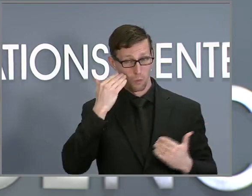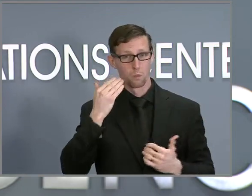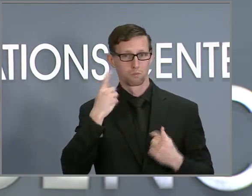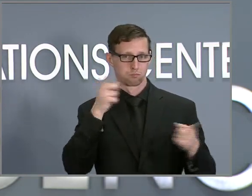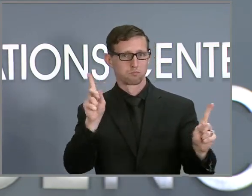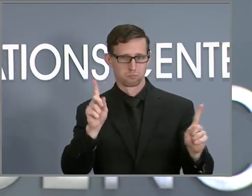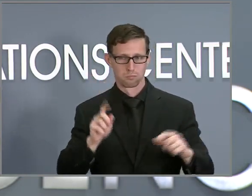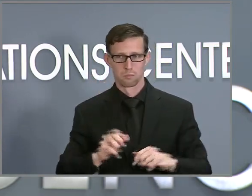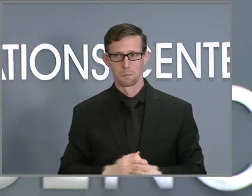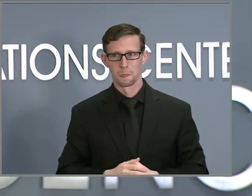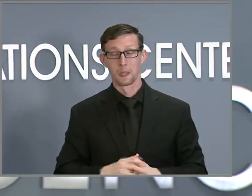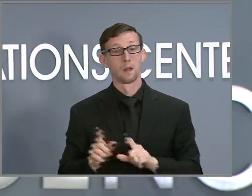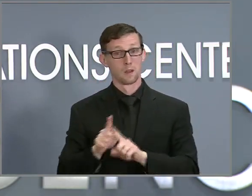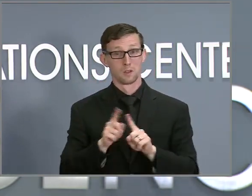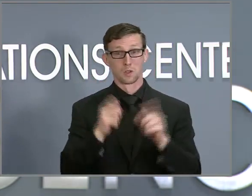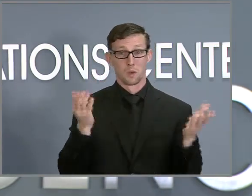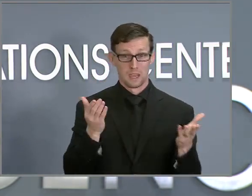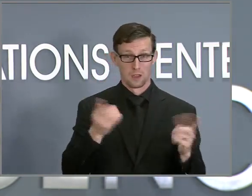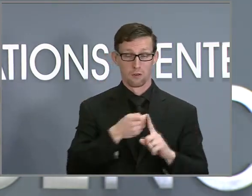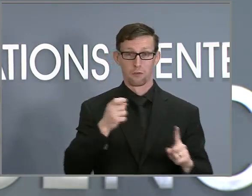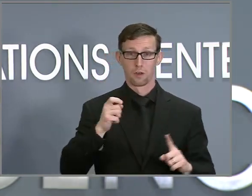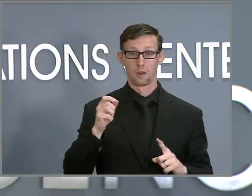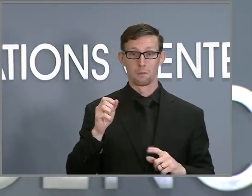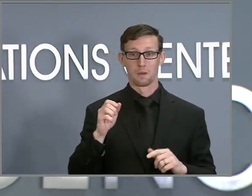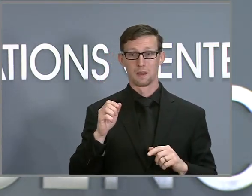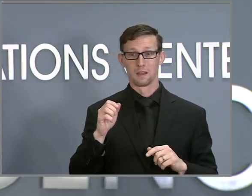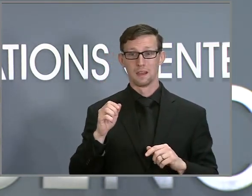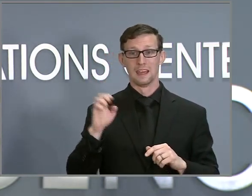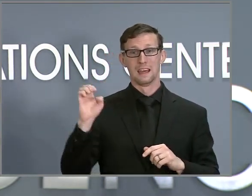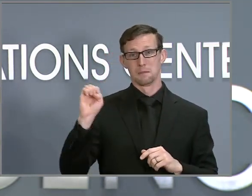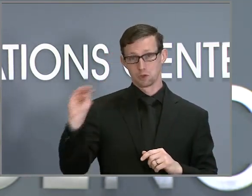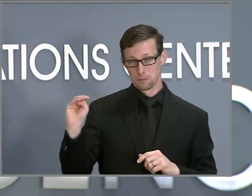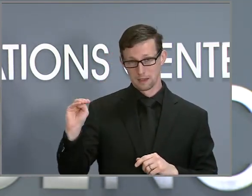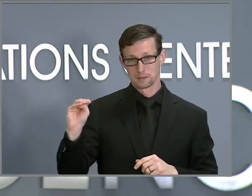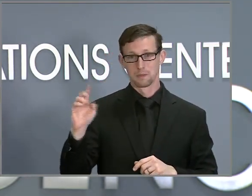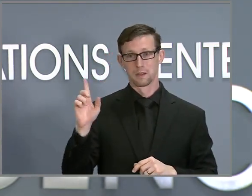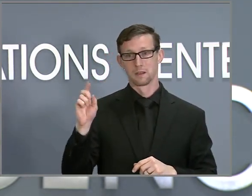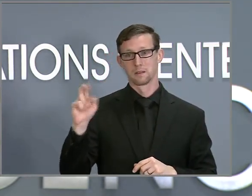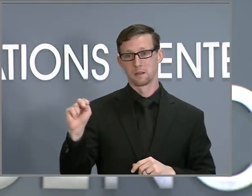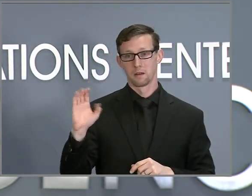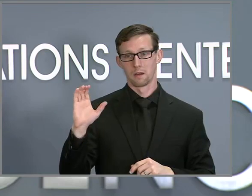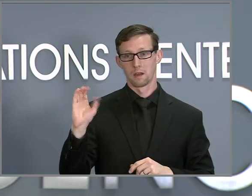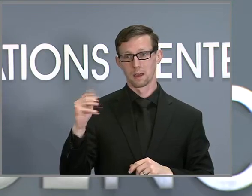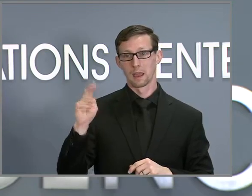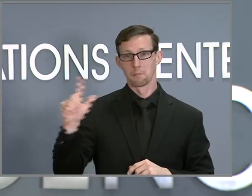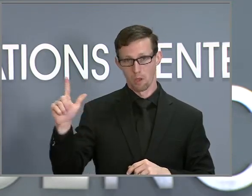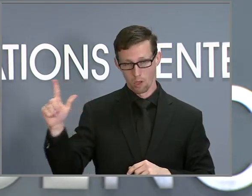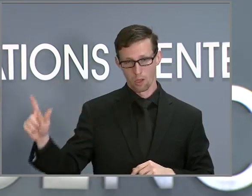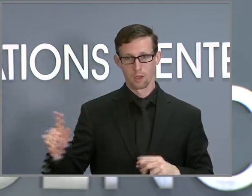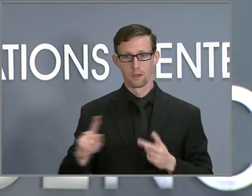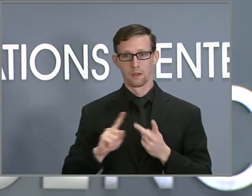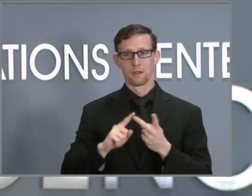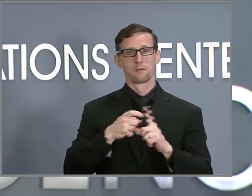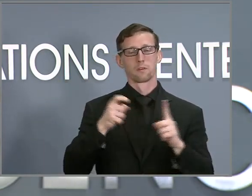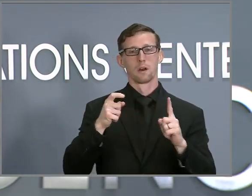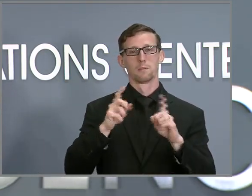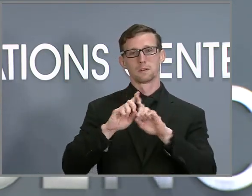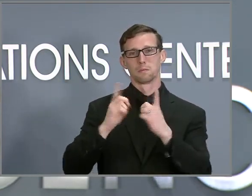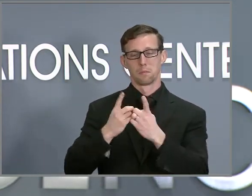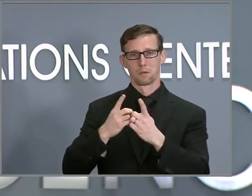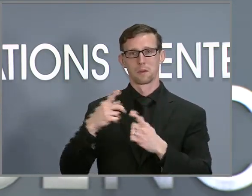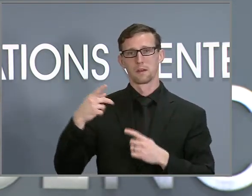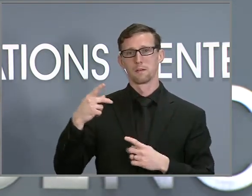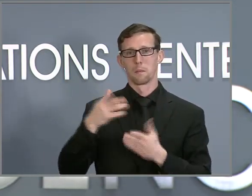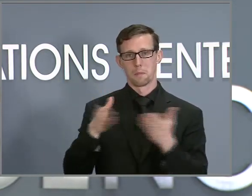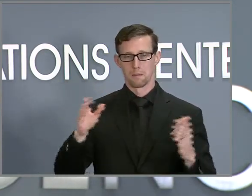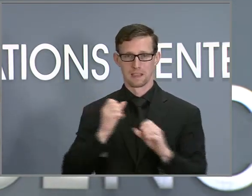Also with us today is Don Campbell, Chief of Staff at Emergency Management, Tim Moose, Department of Public Safety